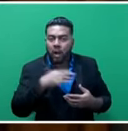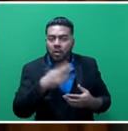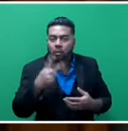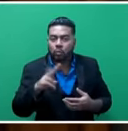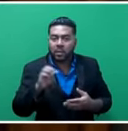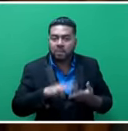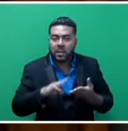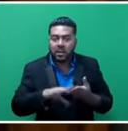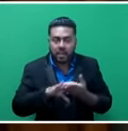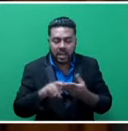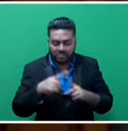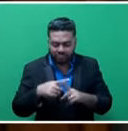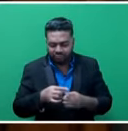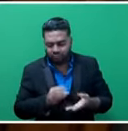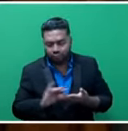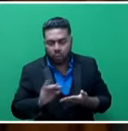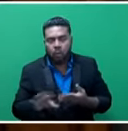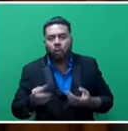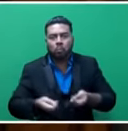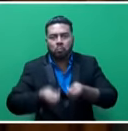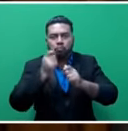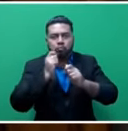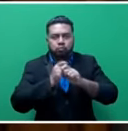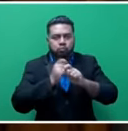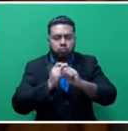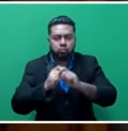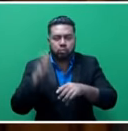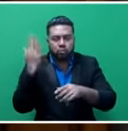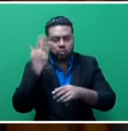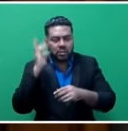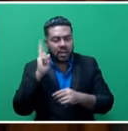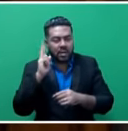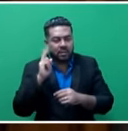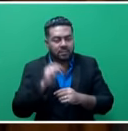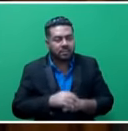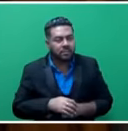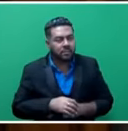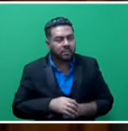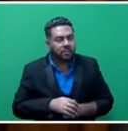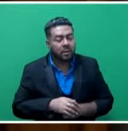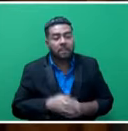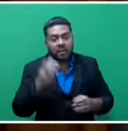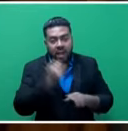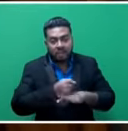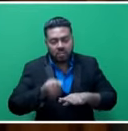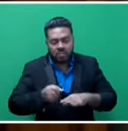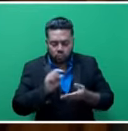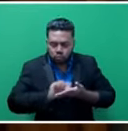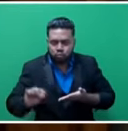-plus in ensuring that we rebuild those schools. And schools that needed rehab, government invested money into that. So,